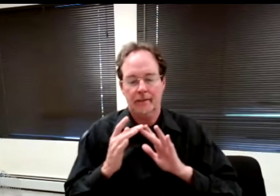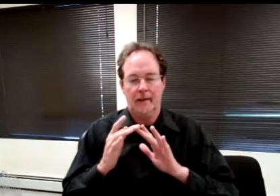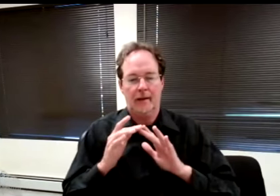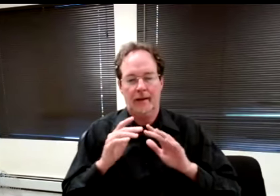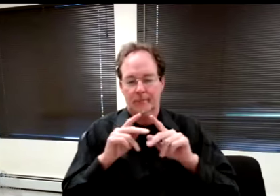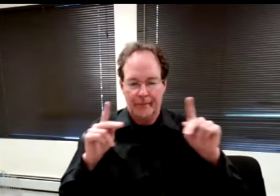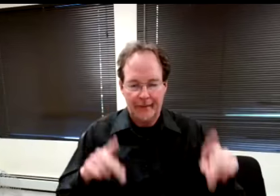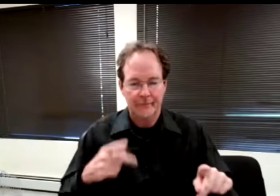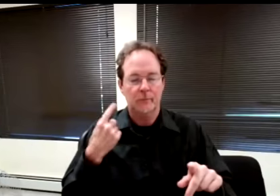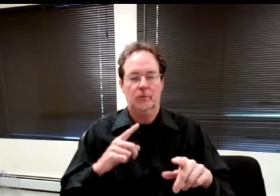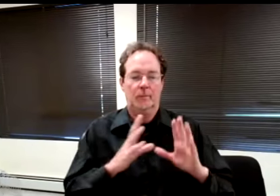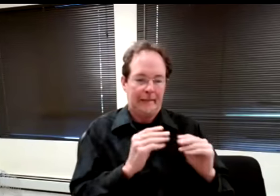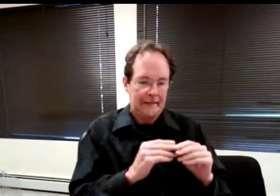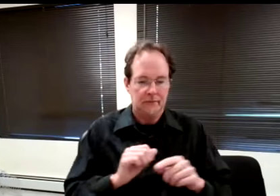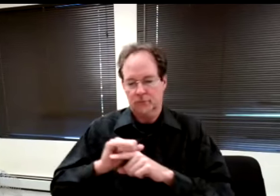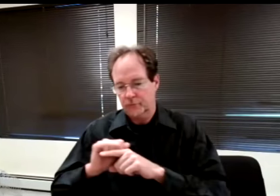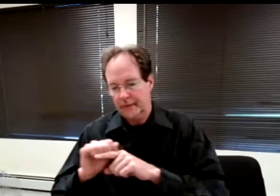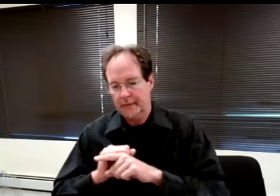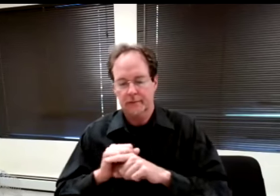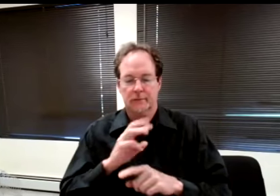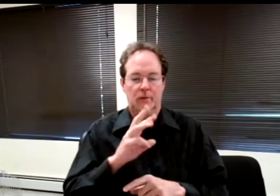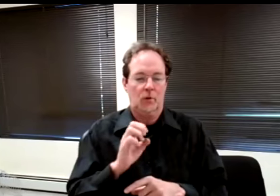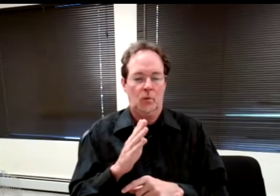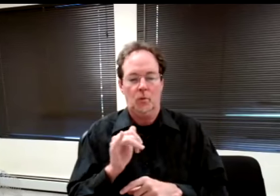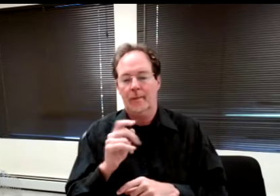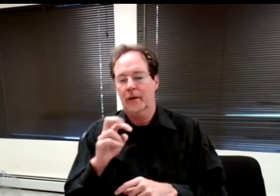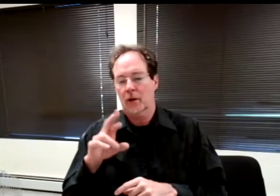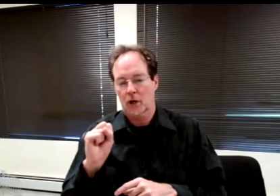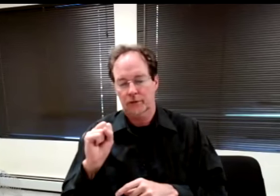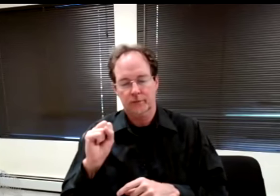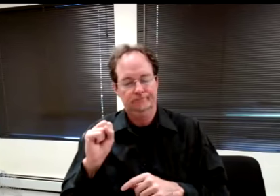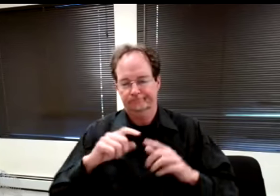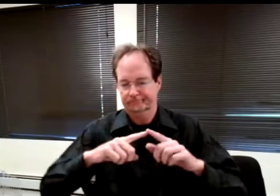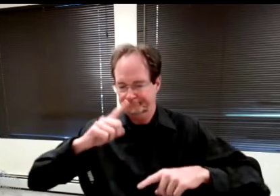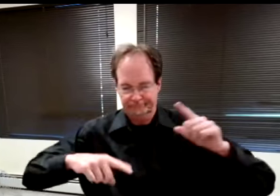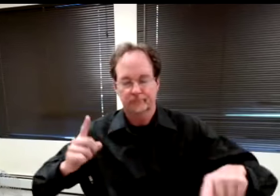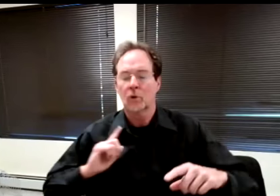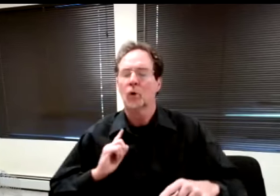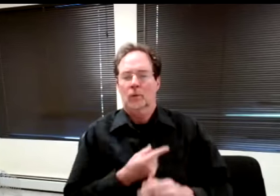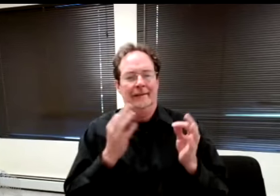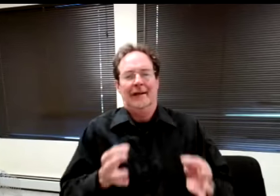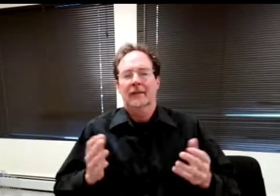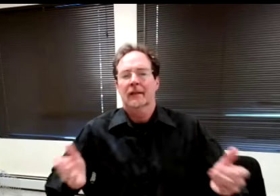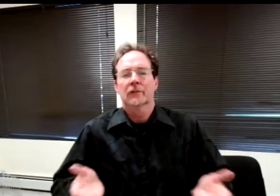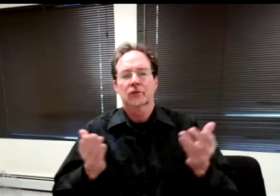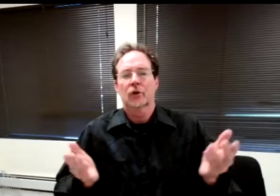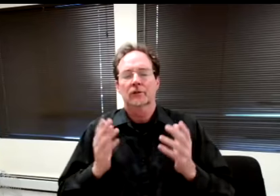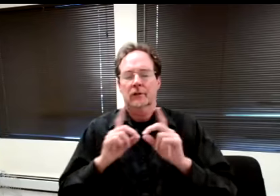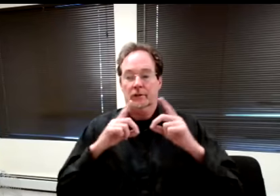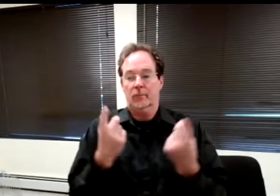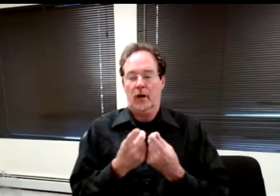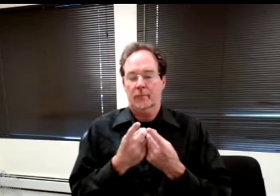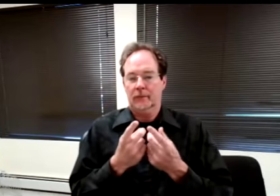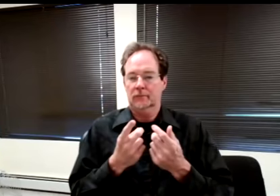meetings and for trainings and for webinars. And we definitely encourage departments, labs and